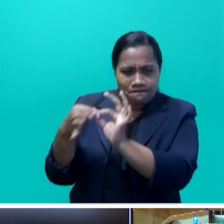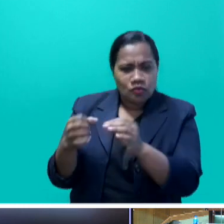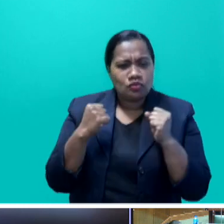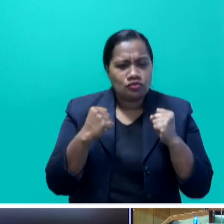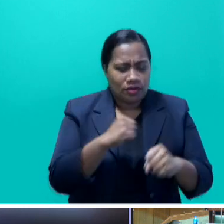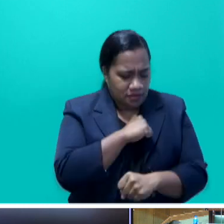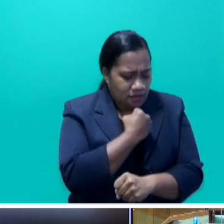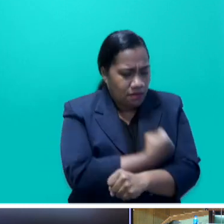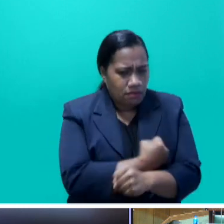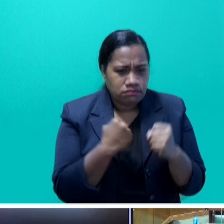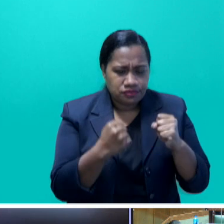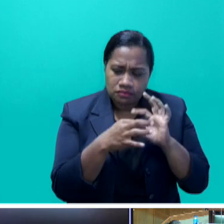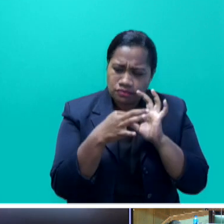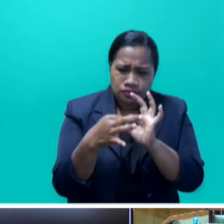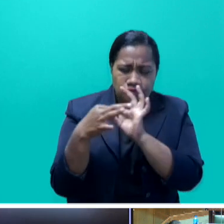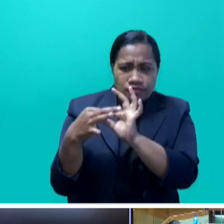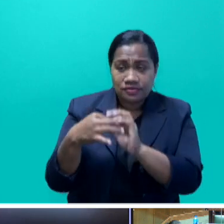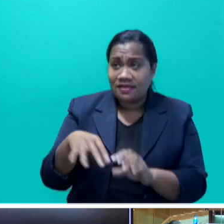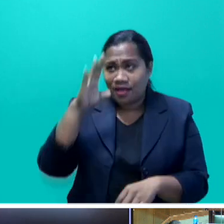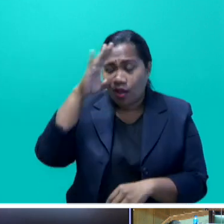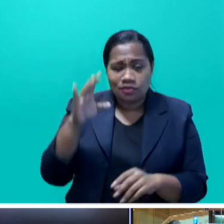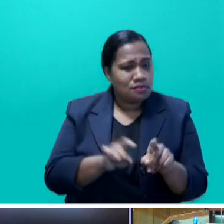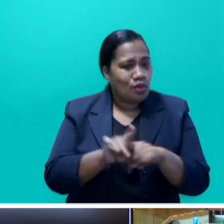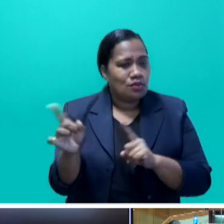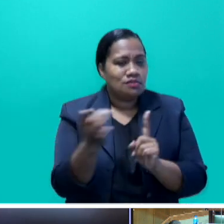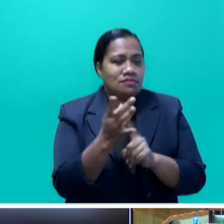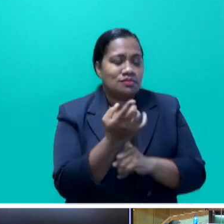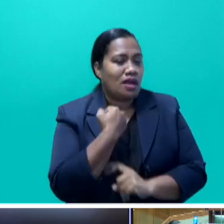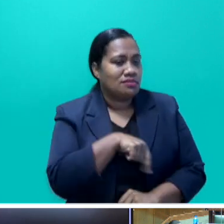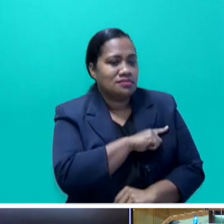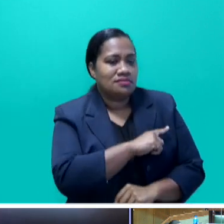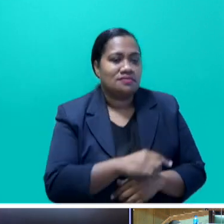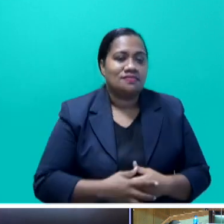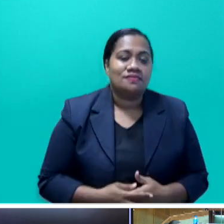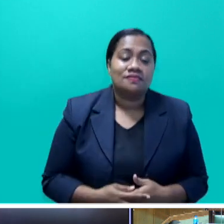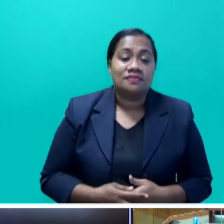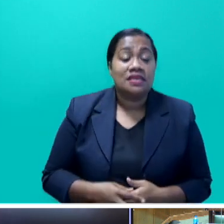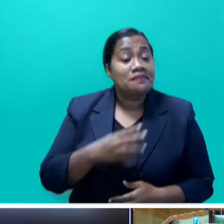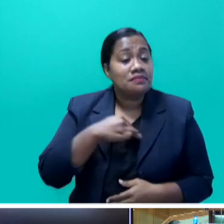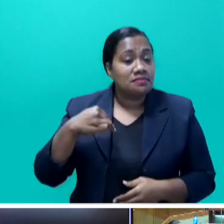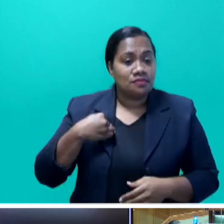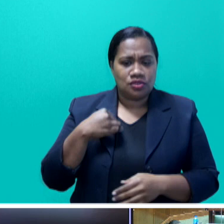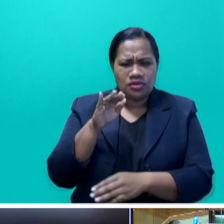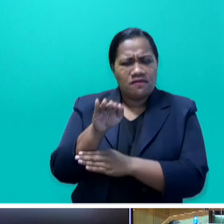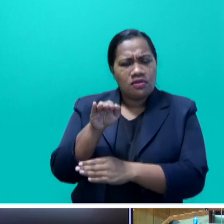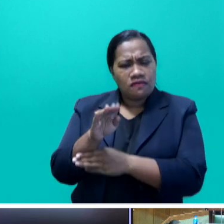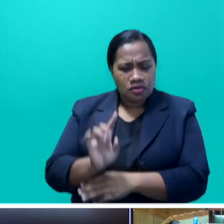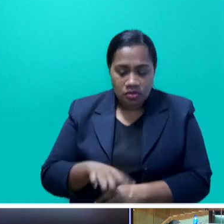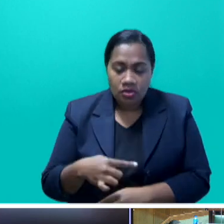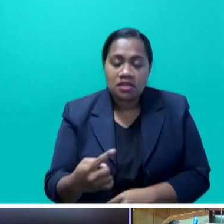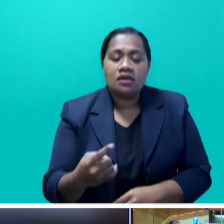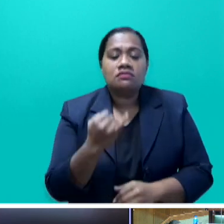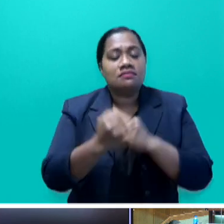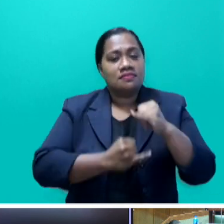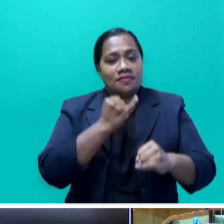of the countries that are most important to us. The ministry of foreign affairs will continue our international engagement,